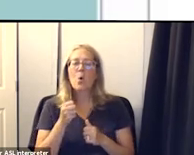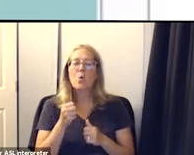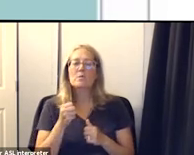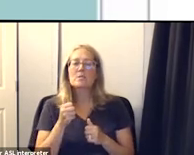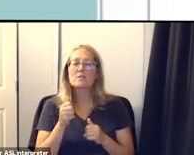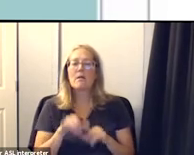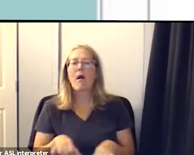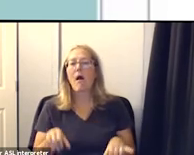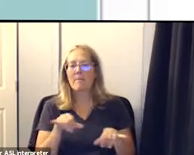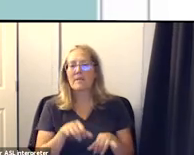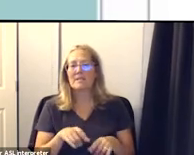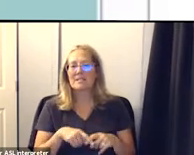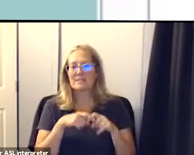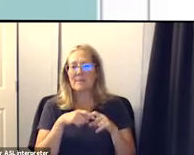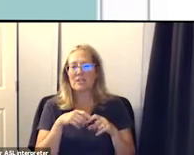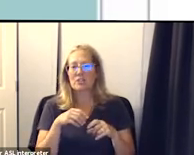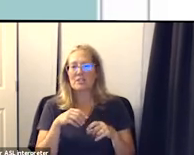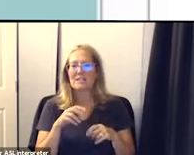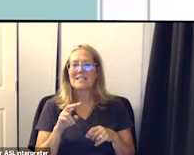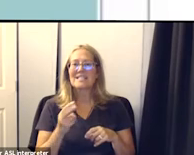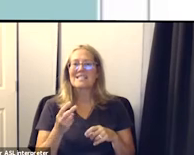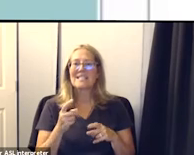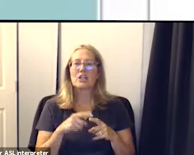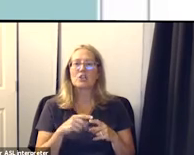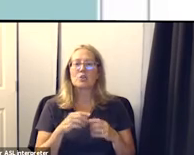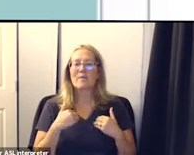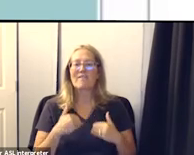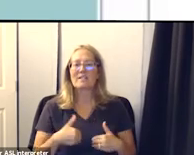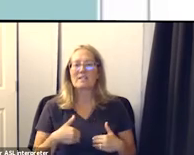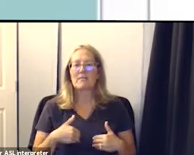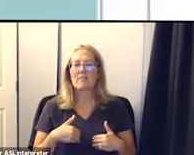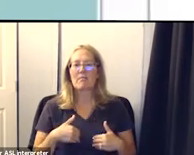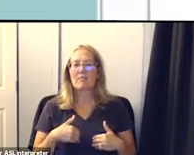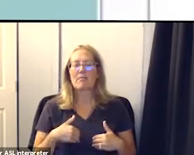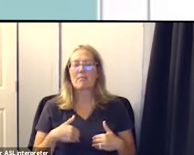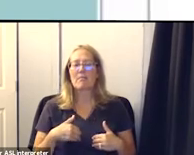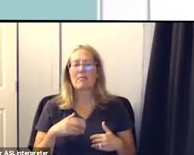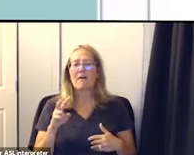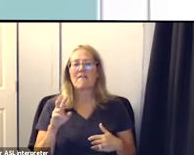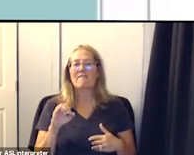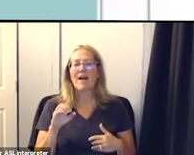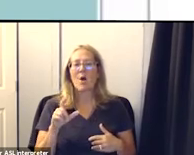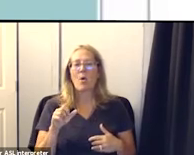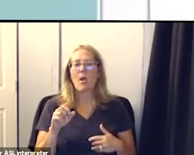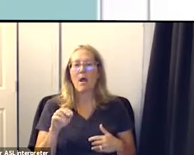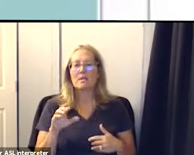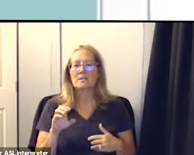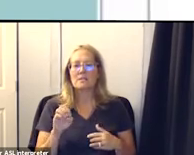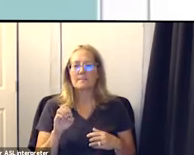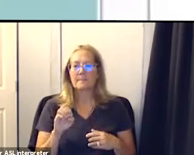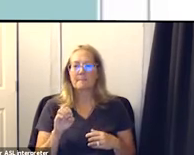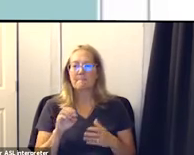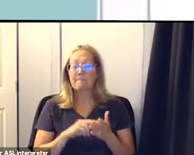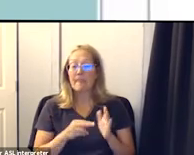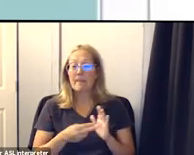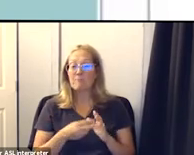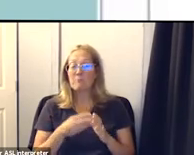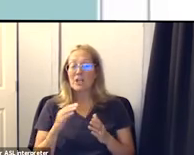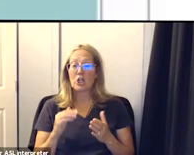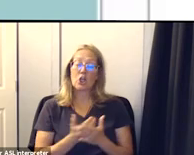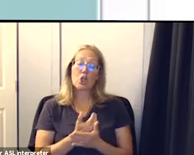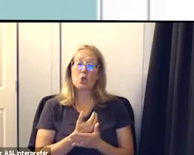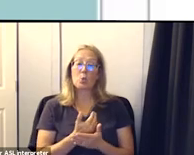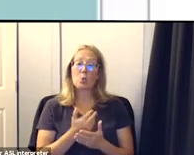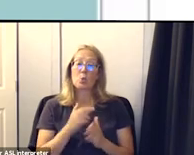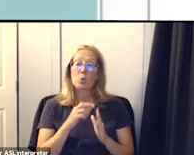of suspension in the district second only to physical violence so under the new guideline